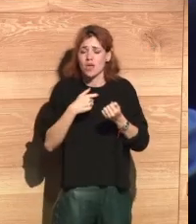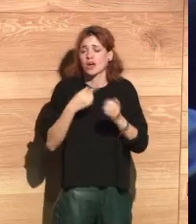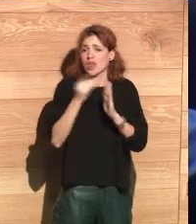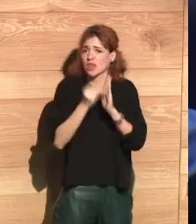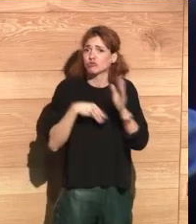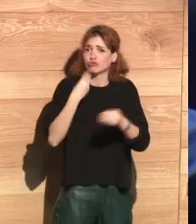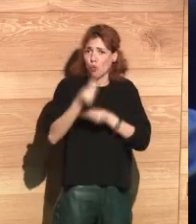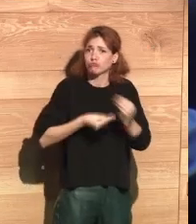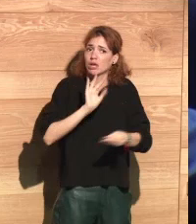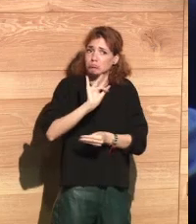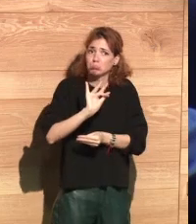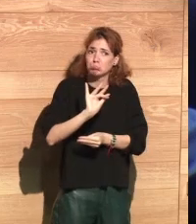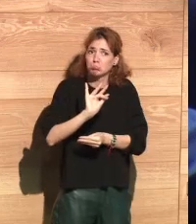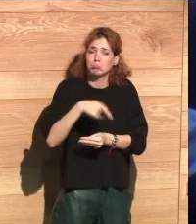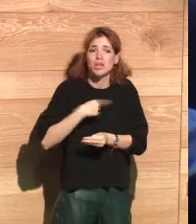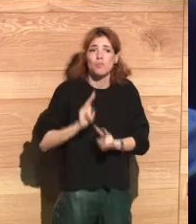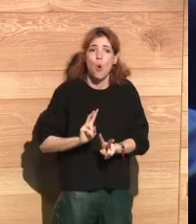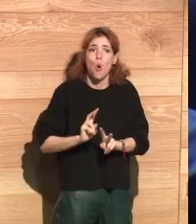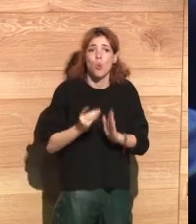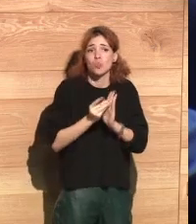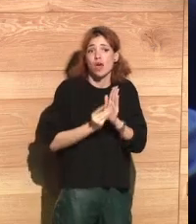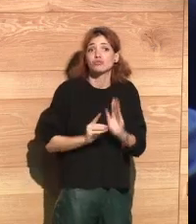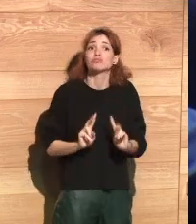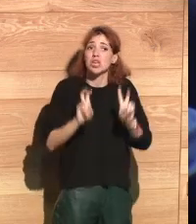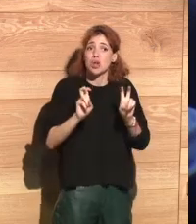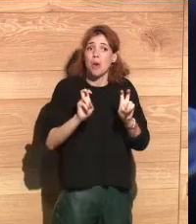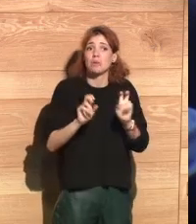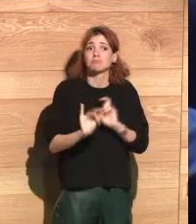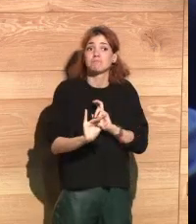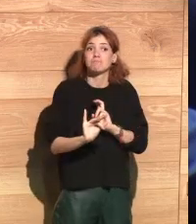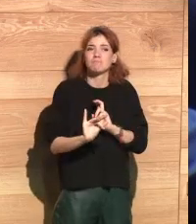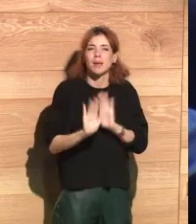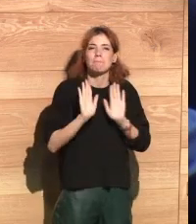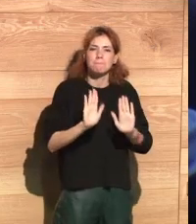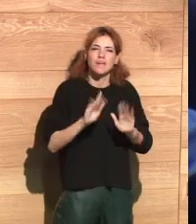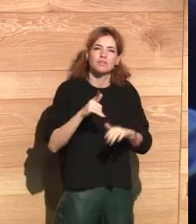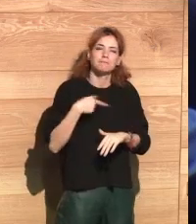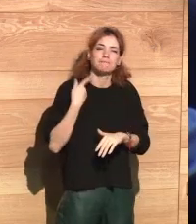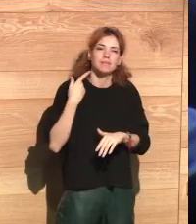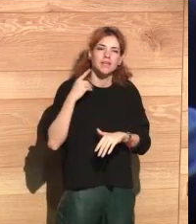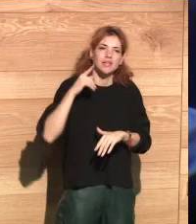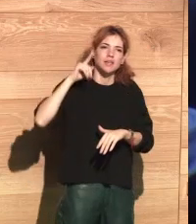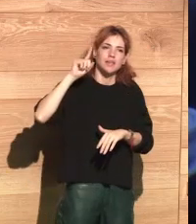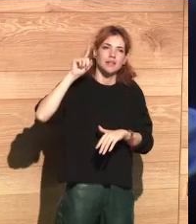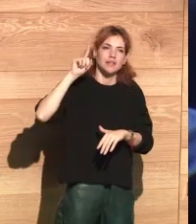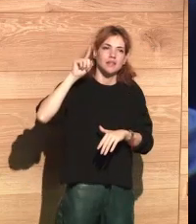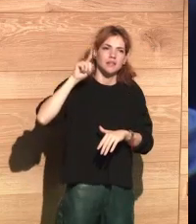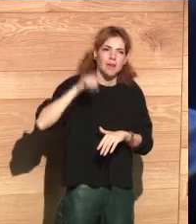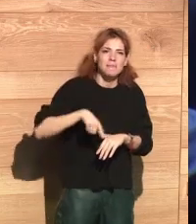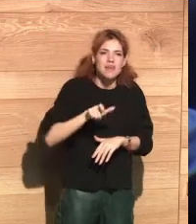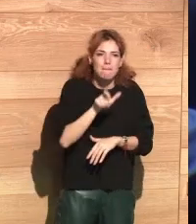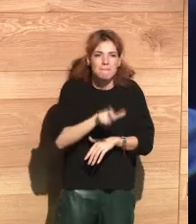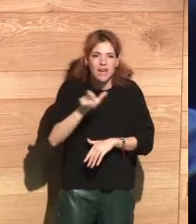an economy that uses data, that is innovating in the use of data, but at the same time, that it